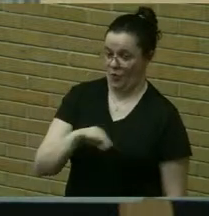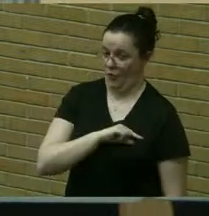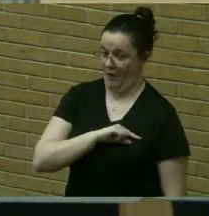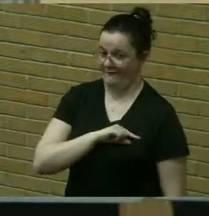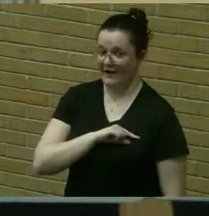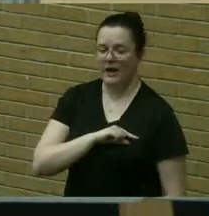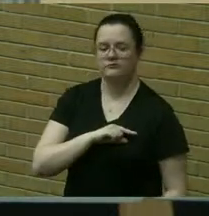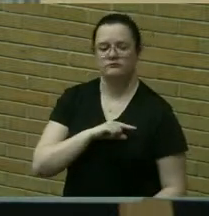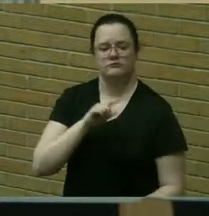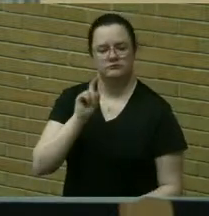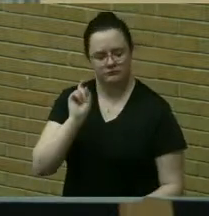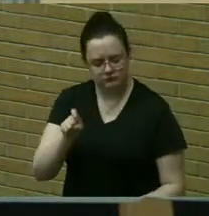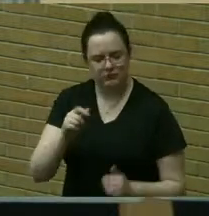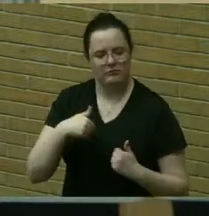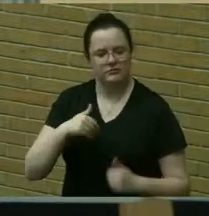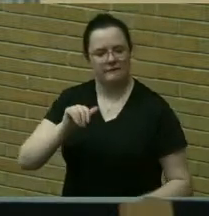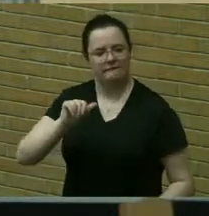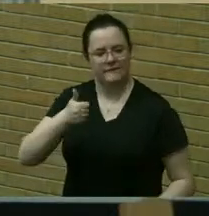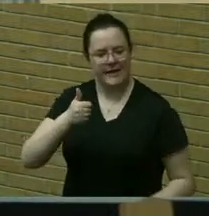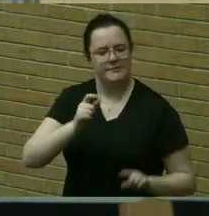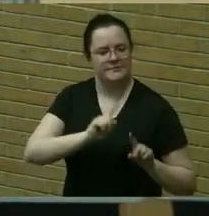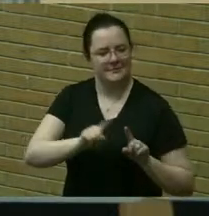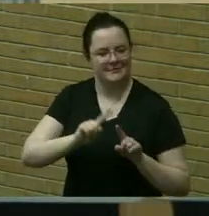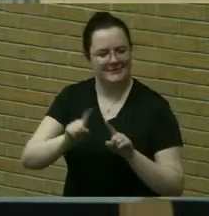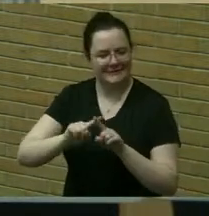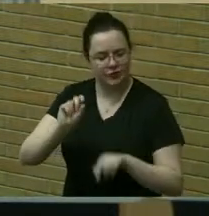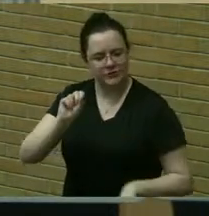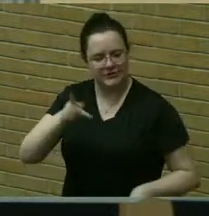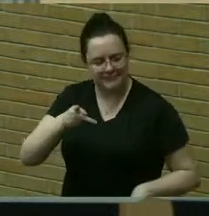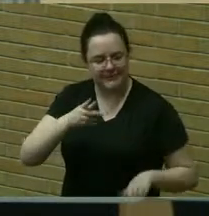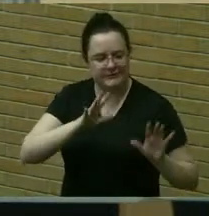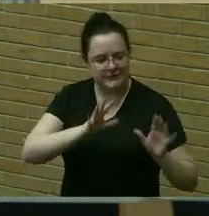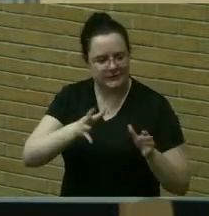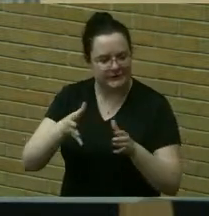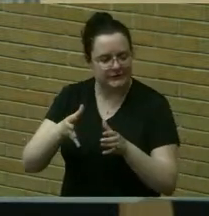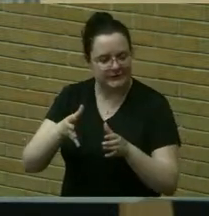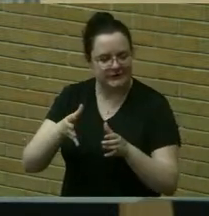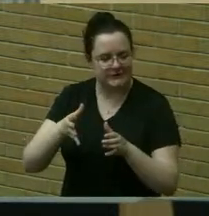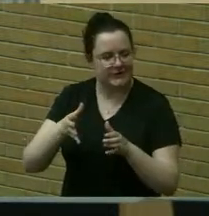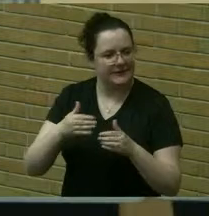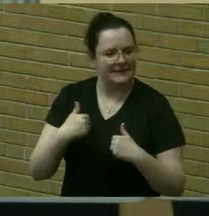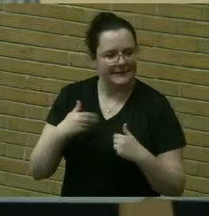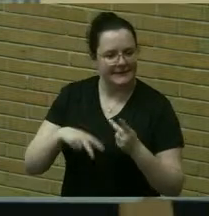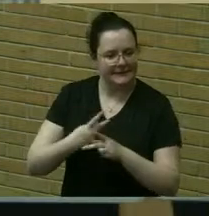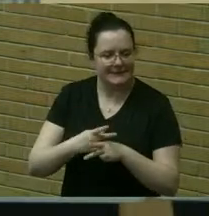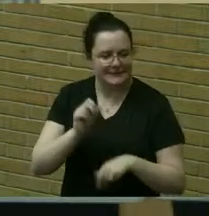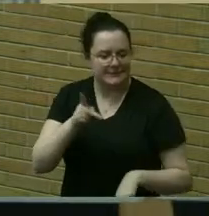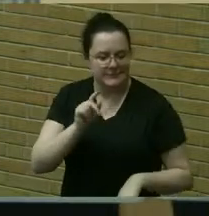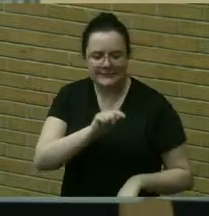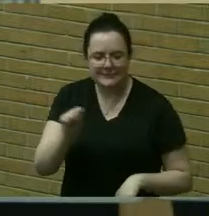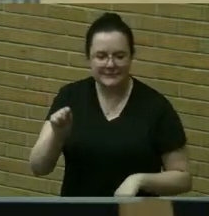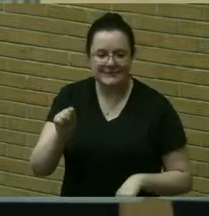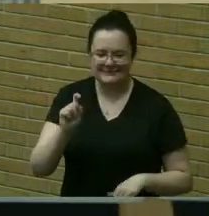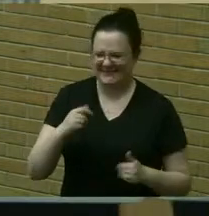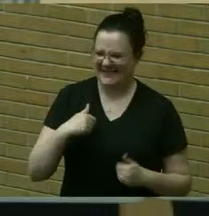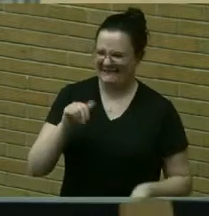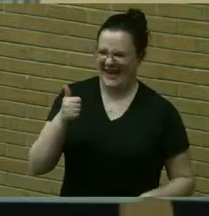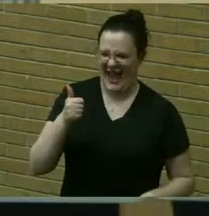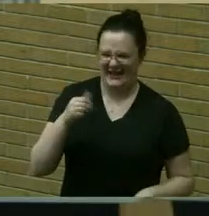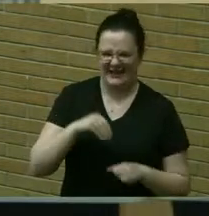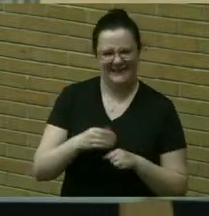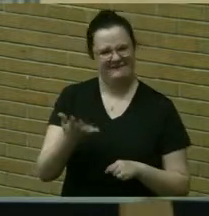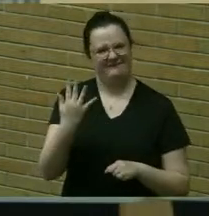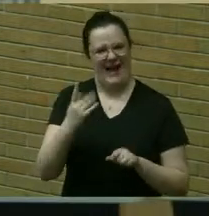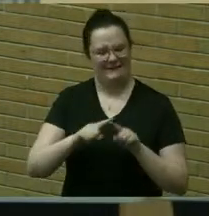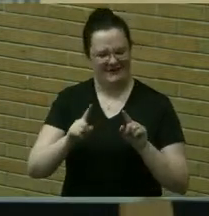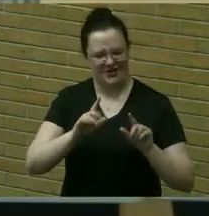different species in uh i think five different sort of groups